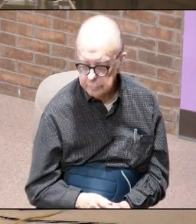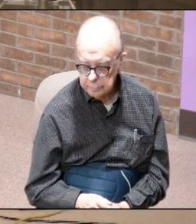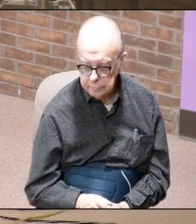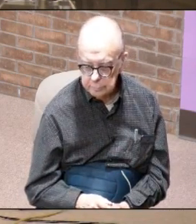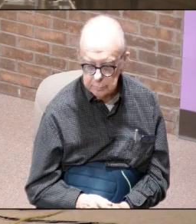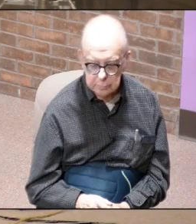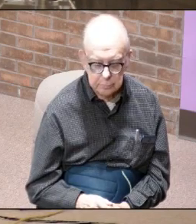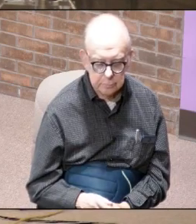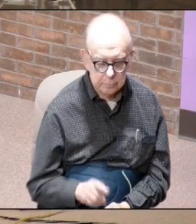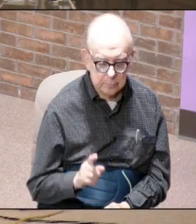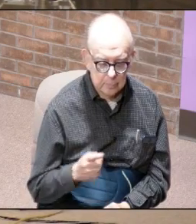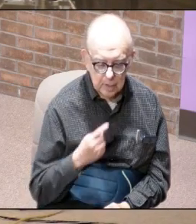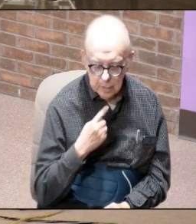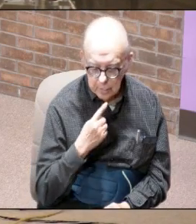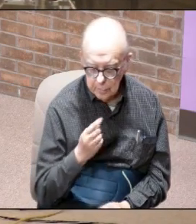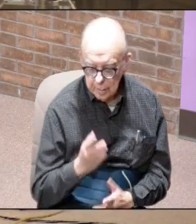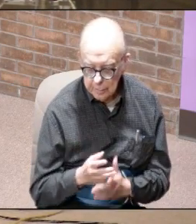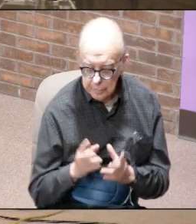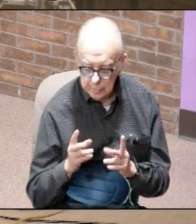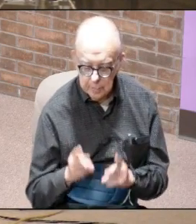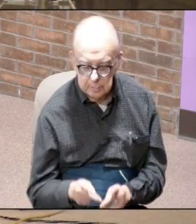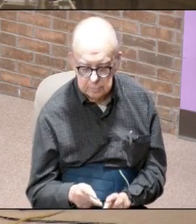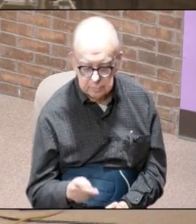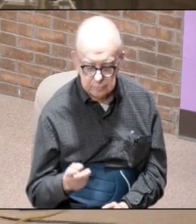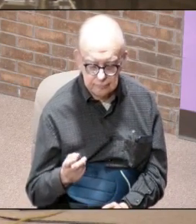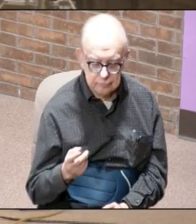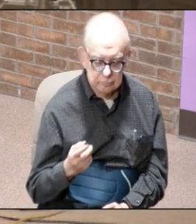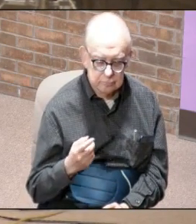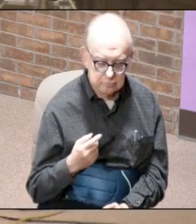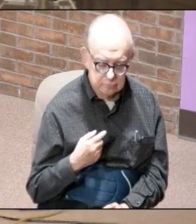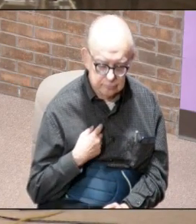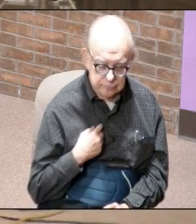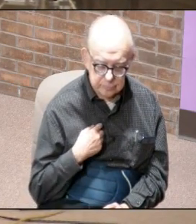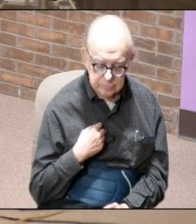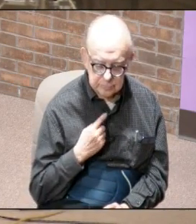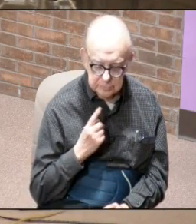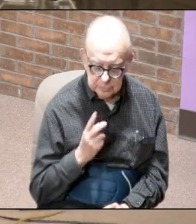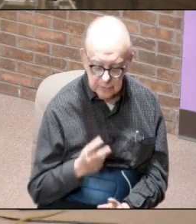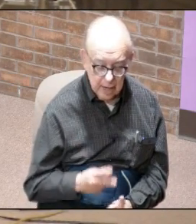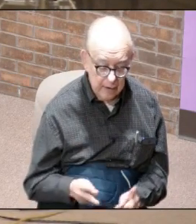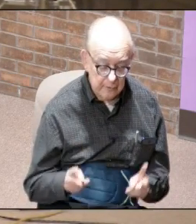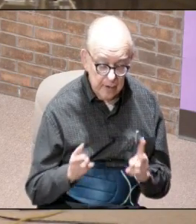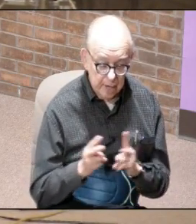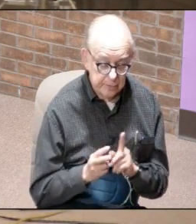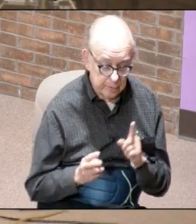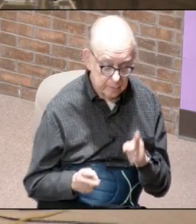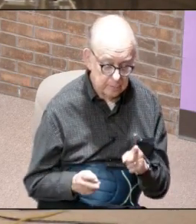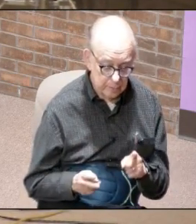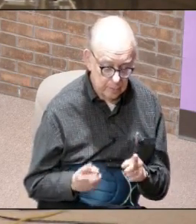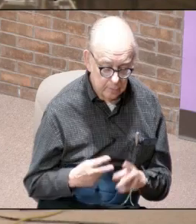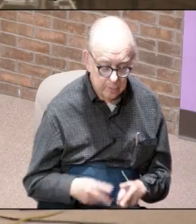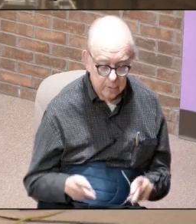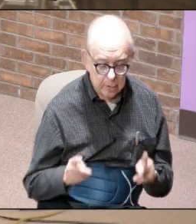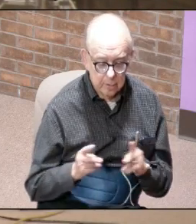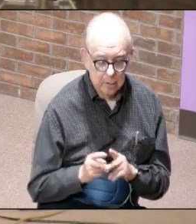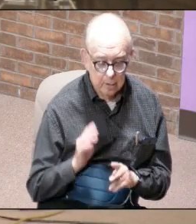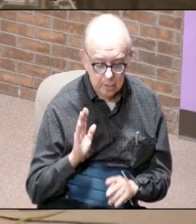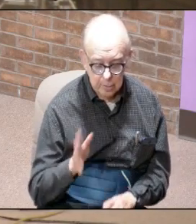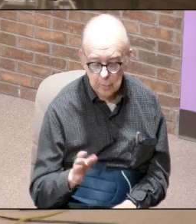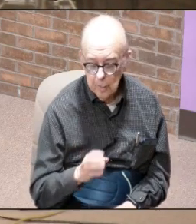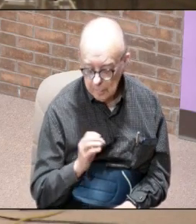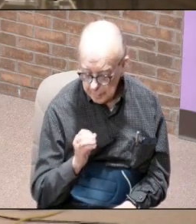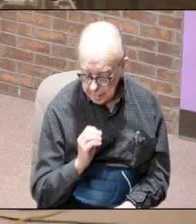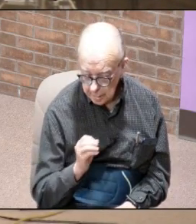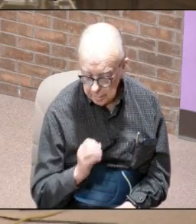when you say to someone that I vowed you you I vowed you your